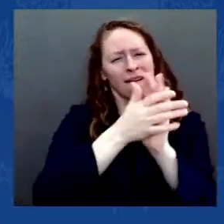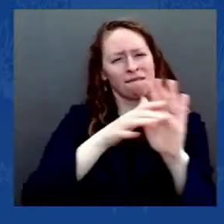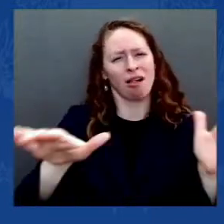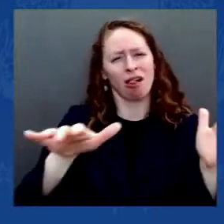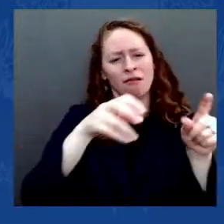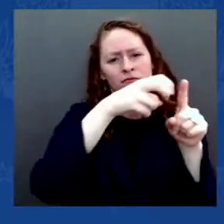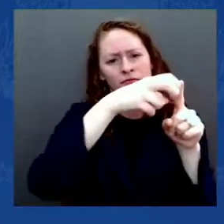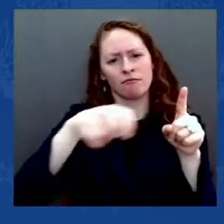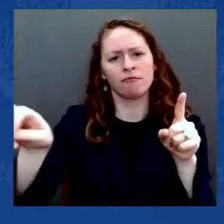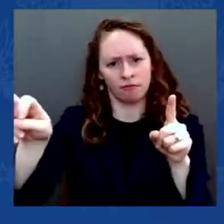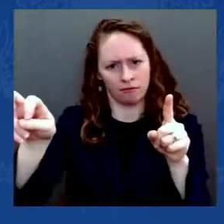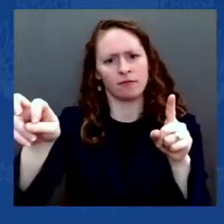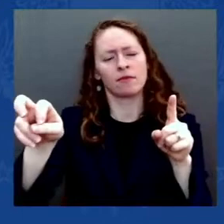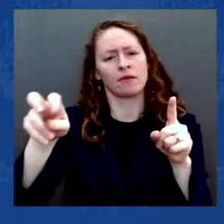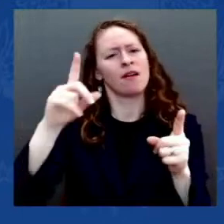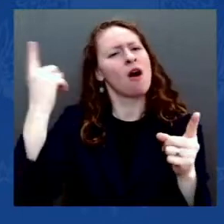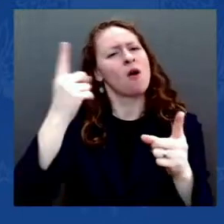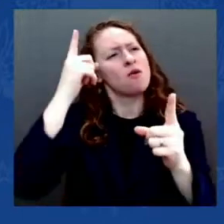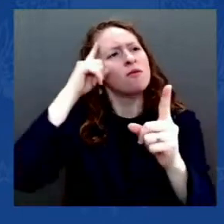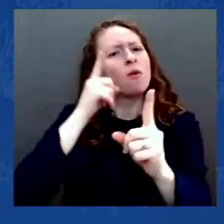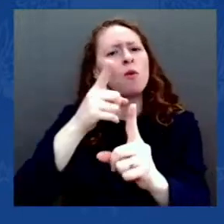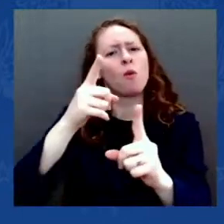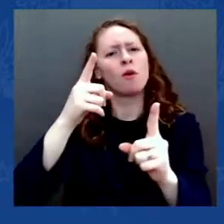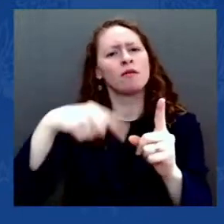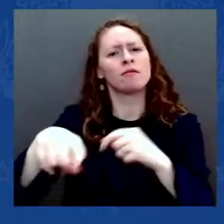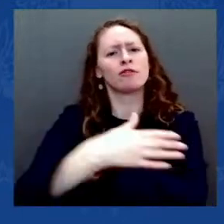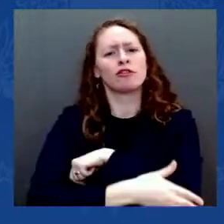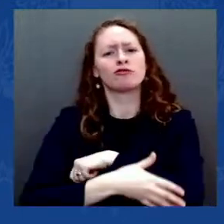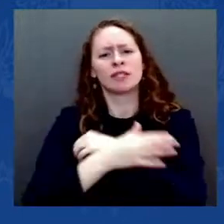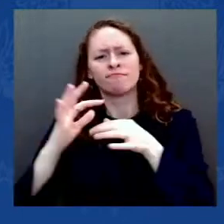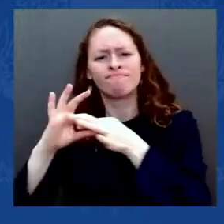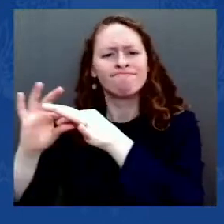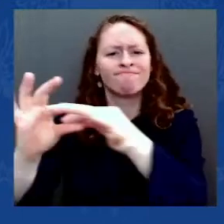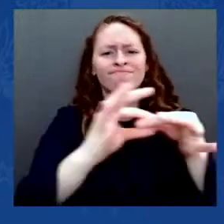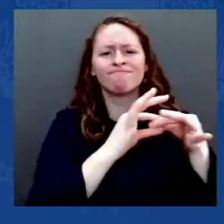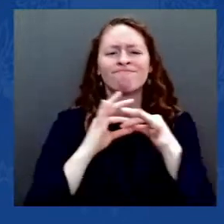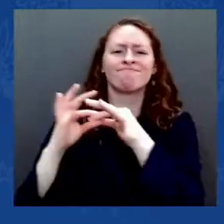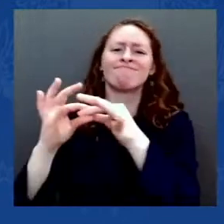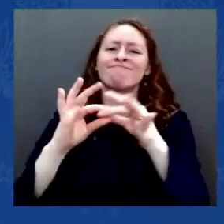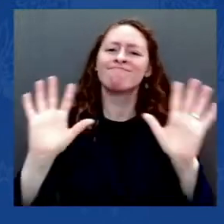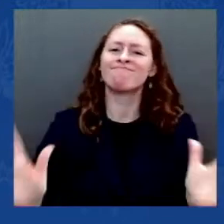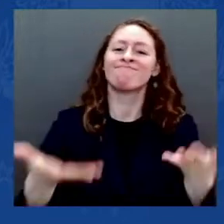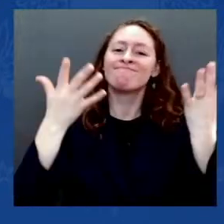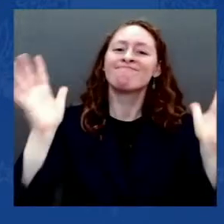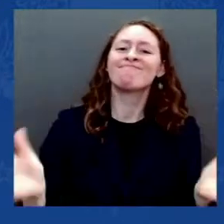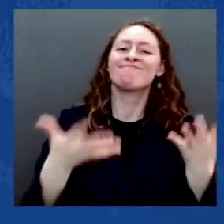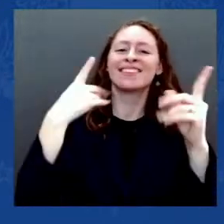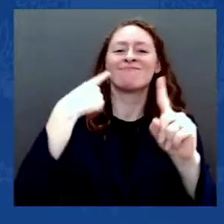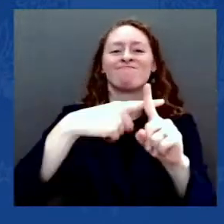not tear us apart, to be about us, about us, not about me.